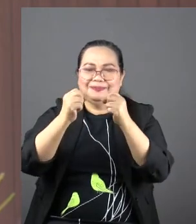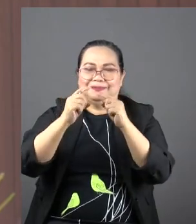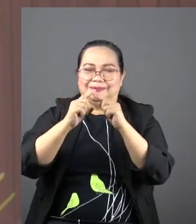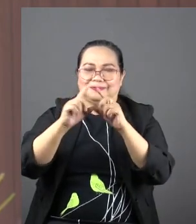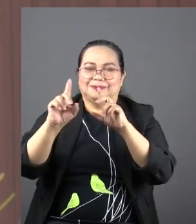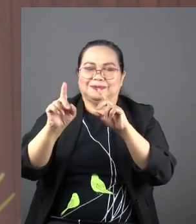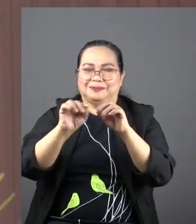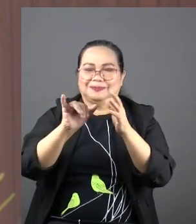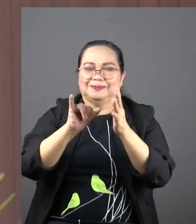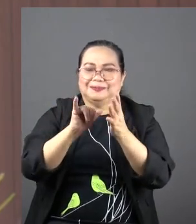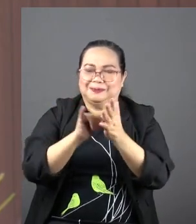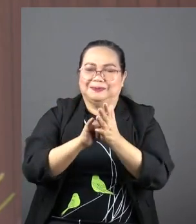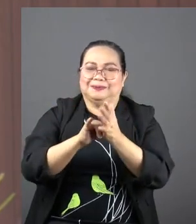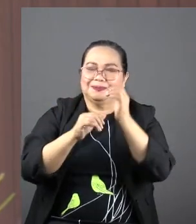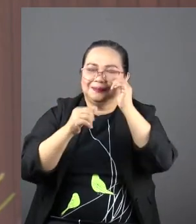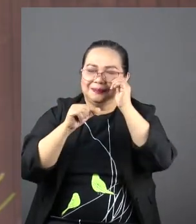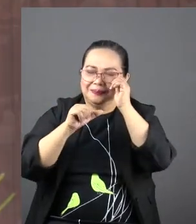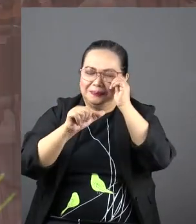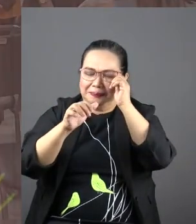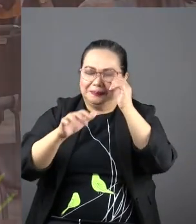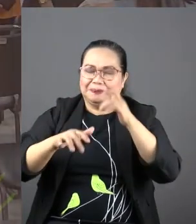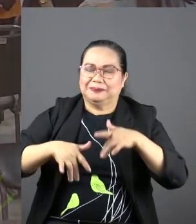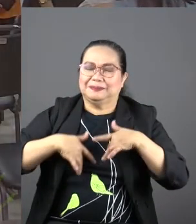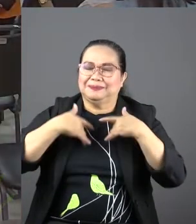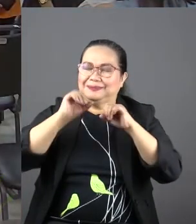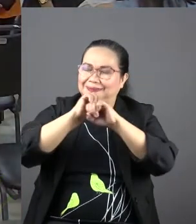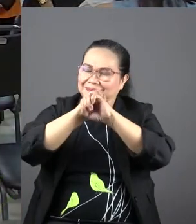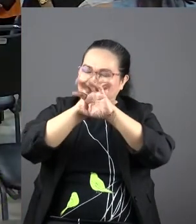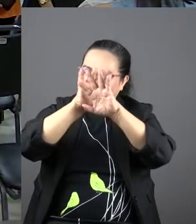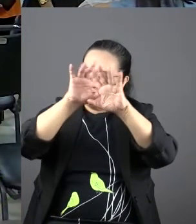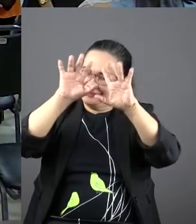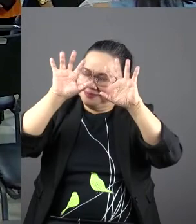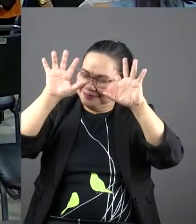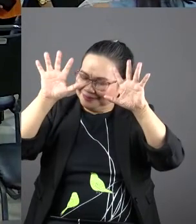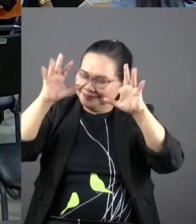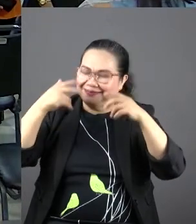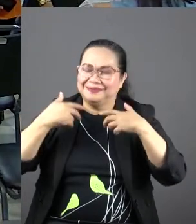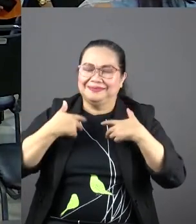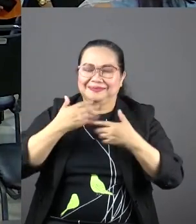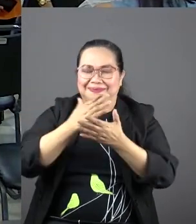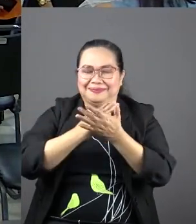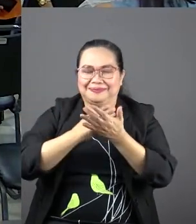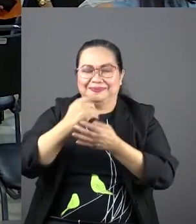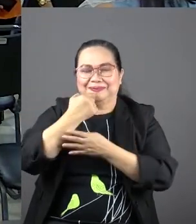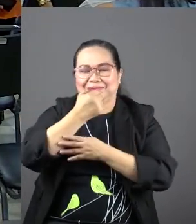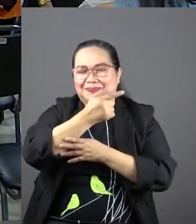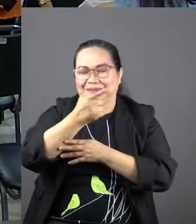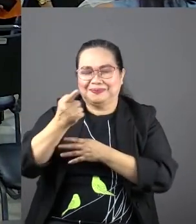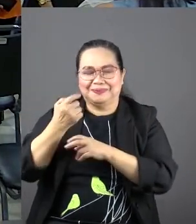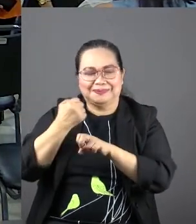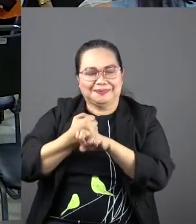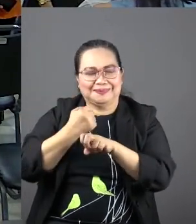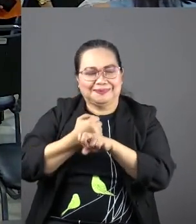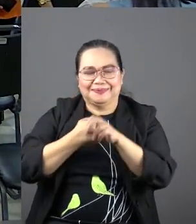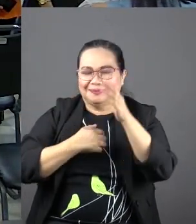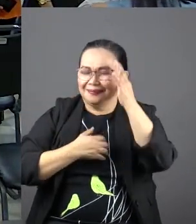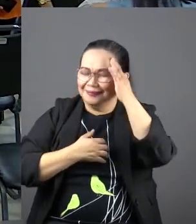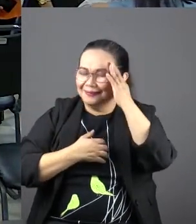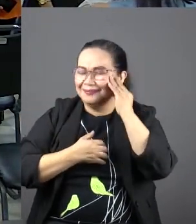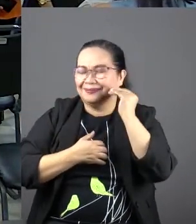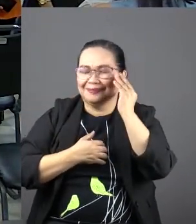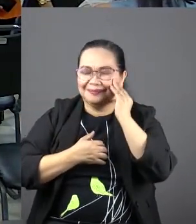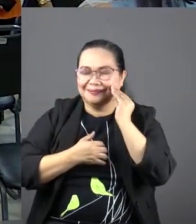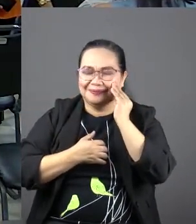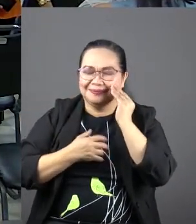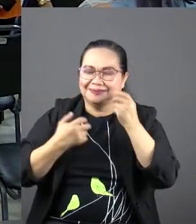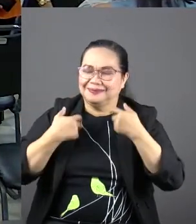doing that, to keep their life shining. And there may be some of them who are going to hard times right now. There